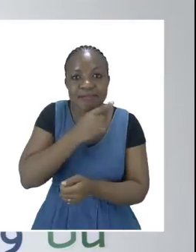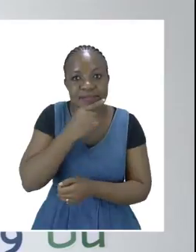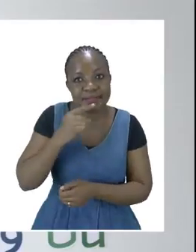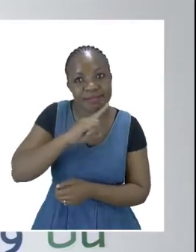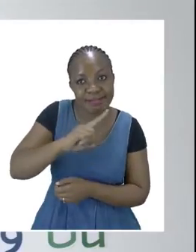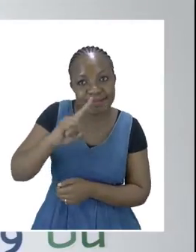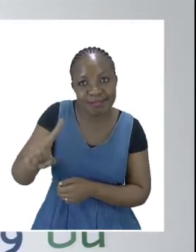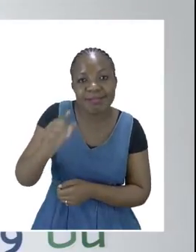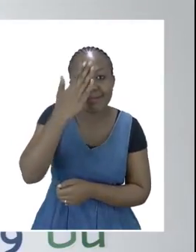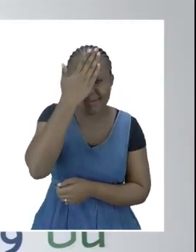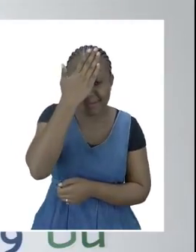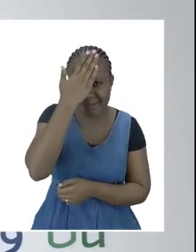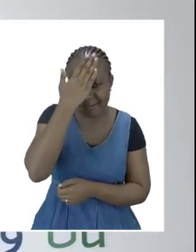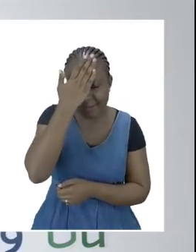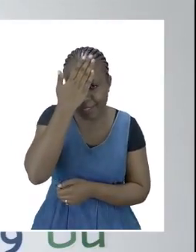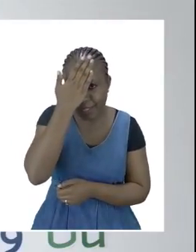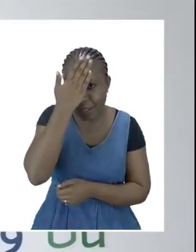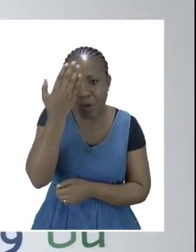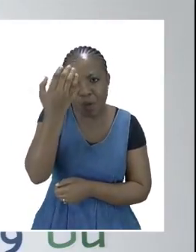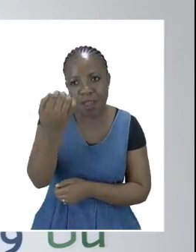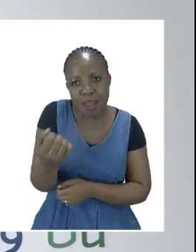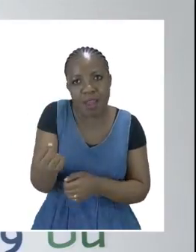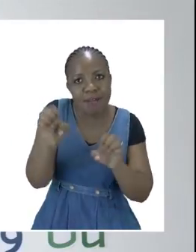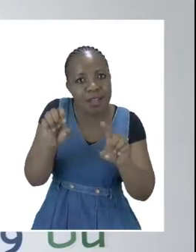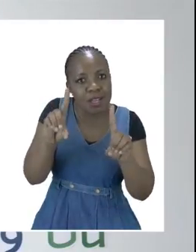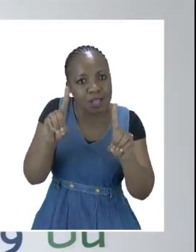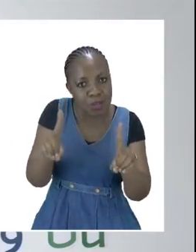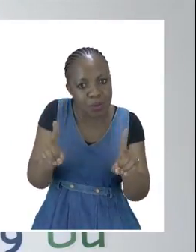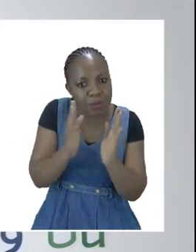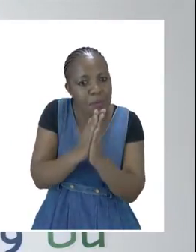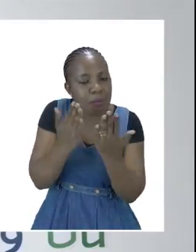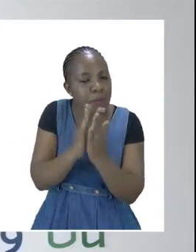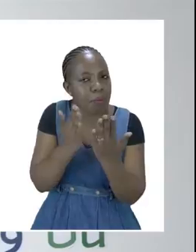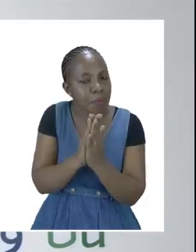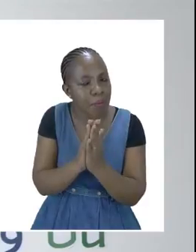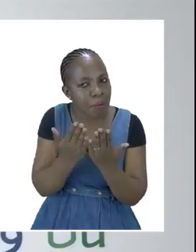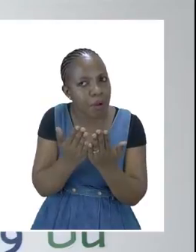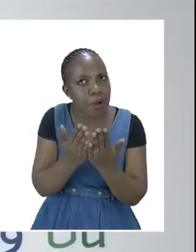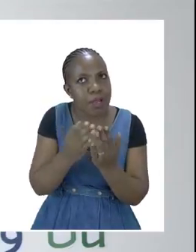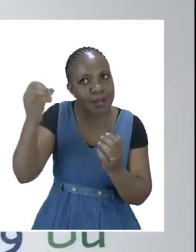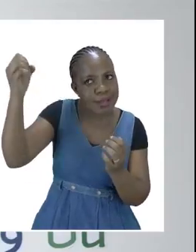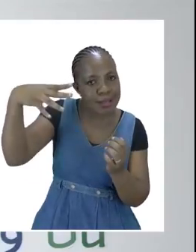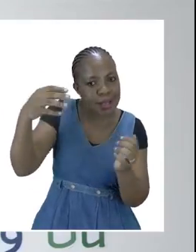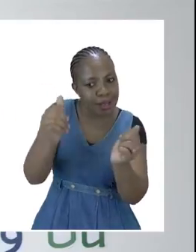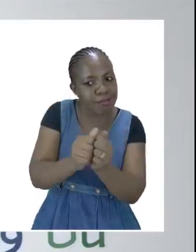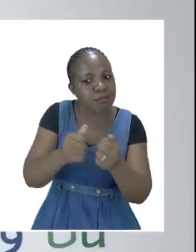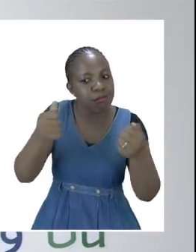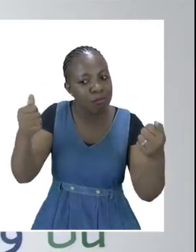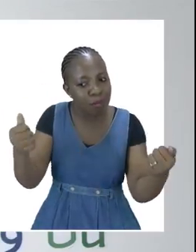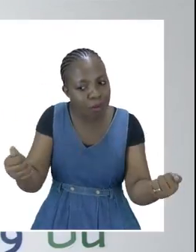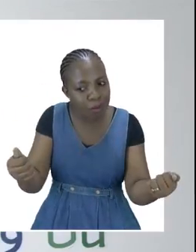education booklet in our daily newspaper street sales or at your school